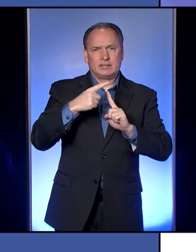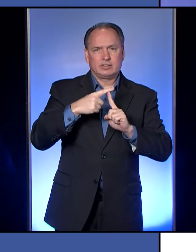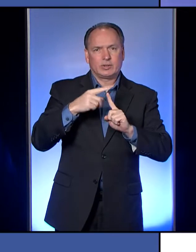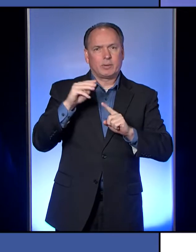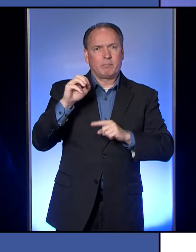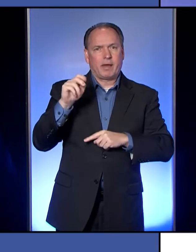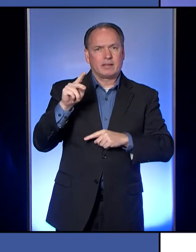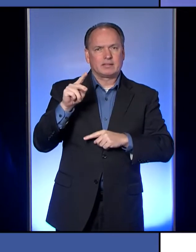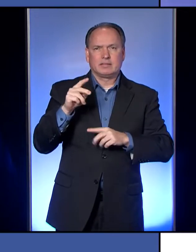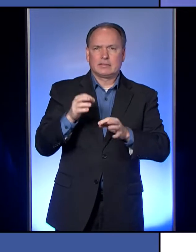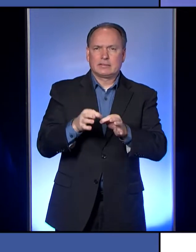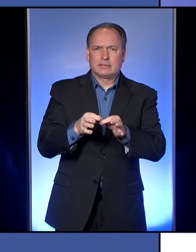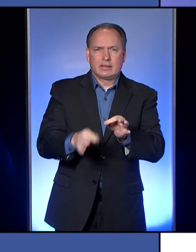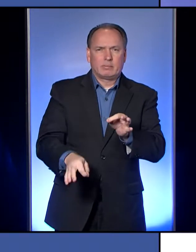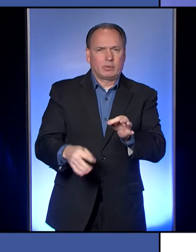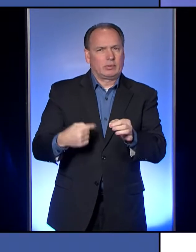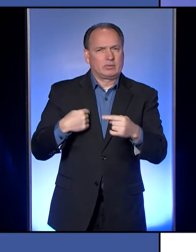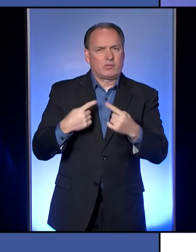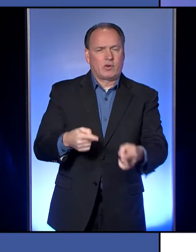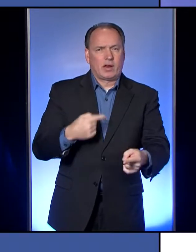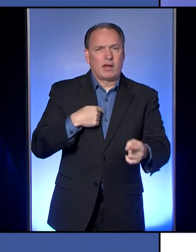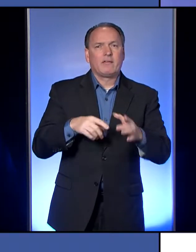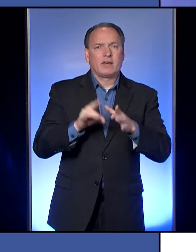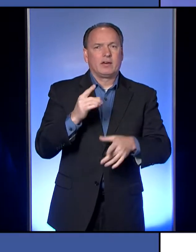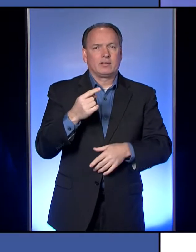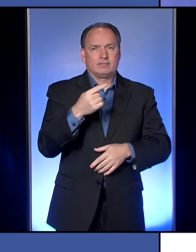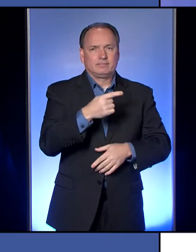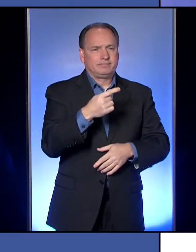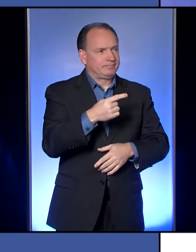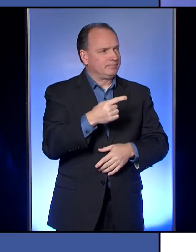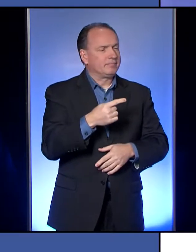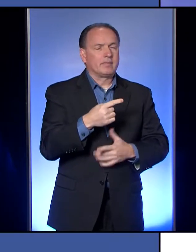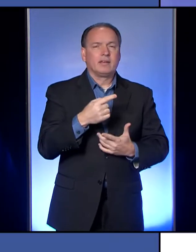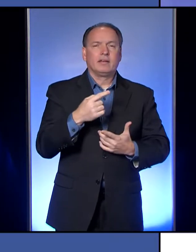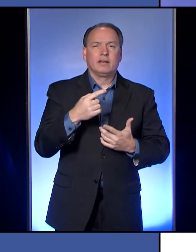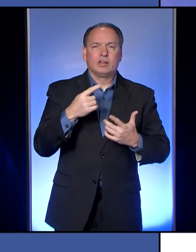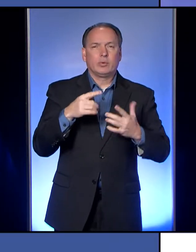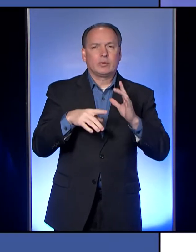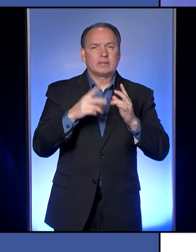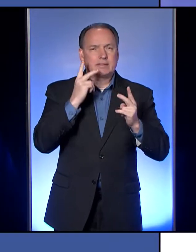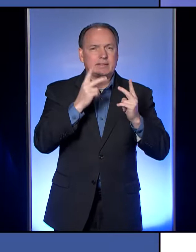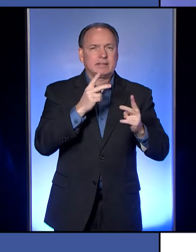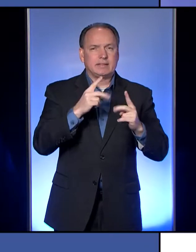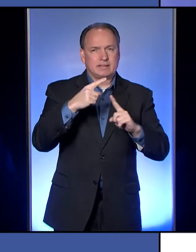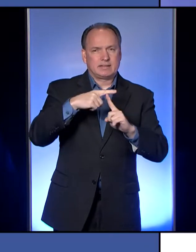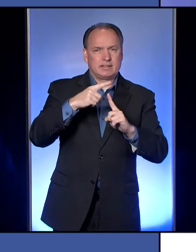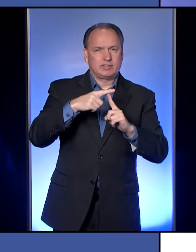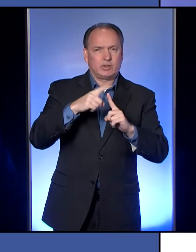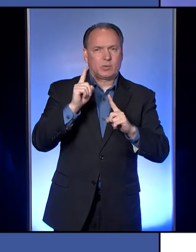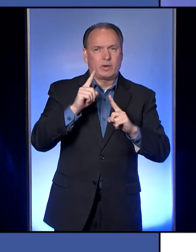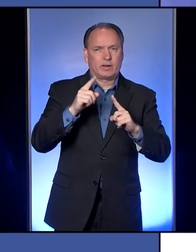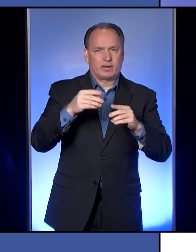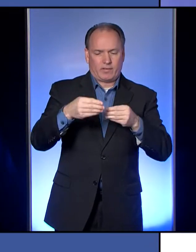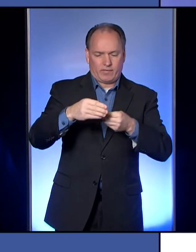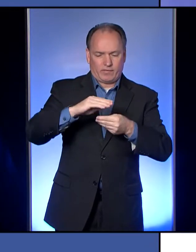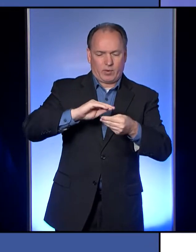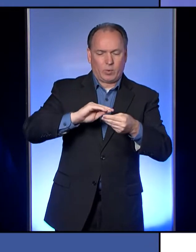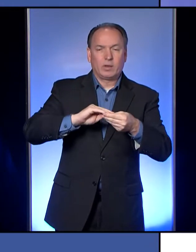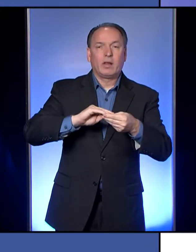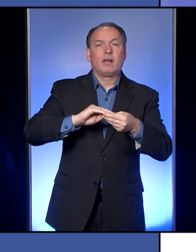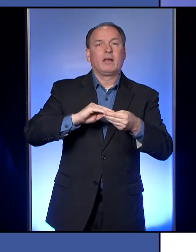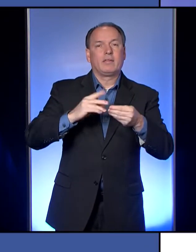It is truly the simplest one I have found. So you just take a t-shirt. This would be the side where it was folded. You cut